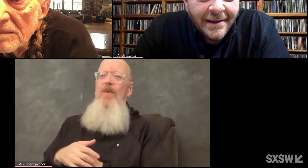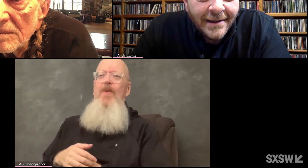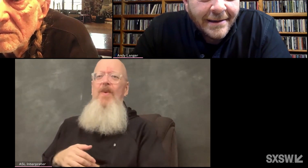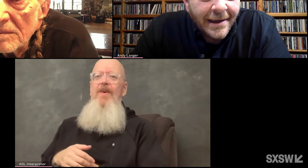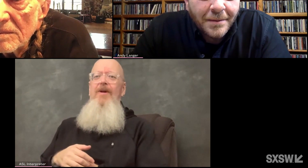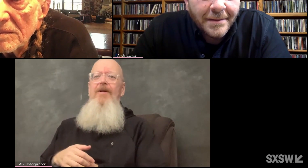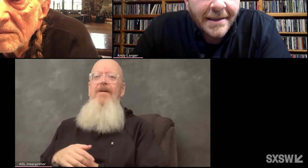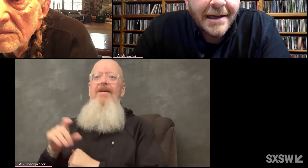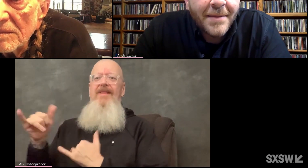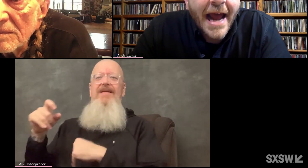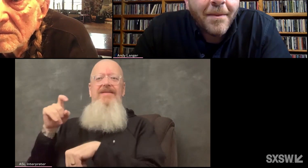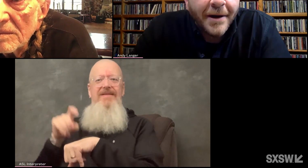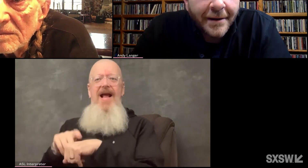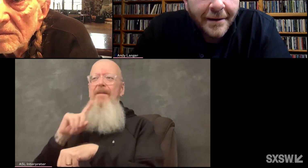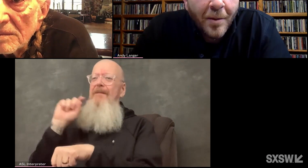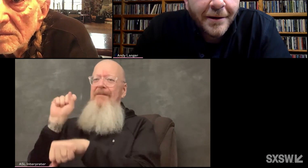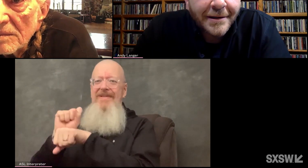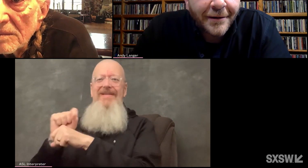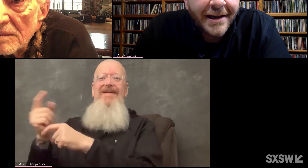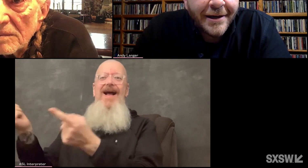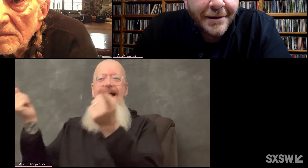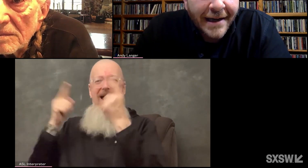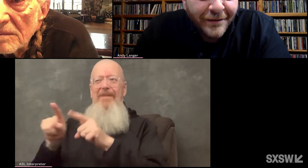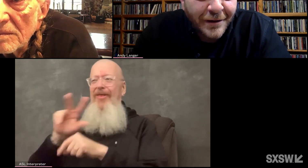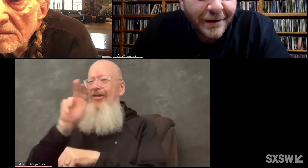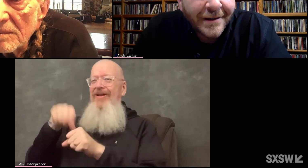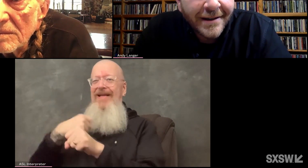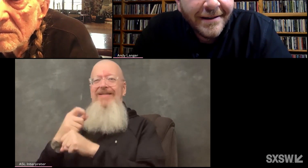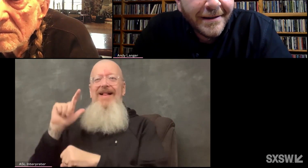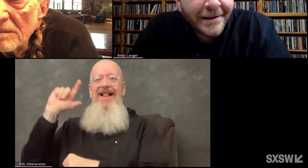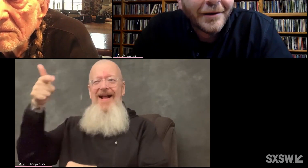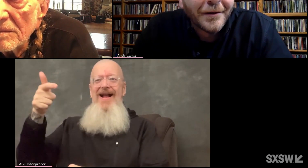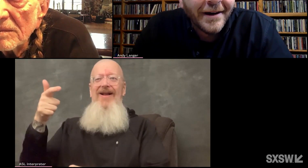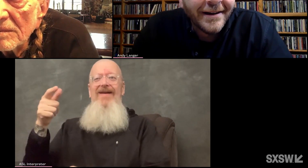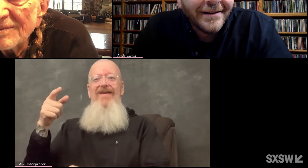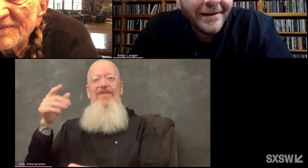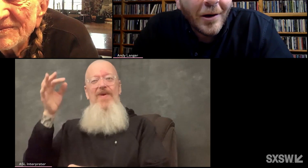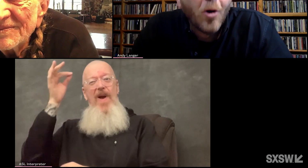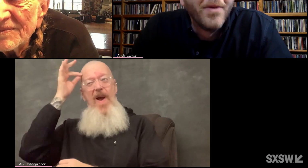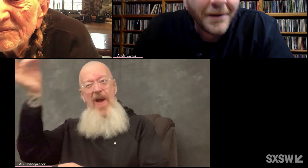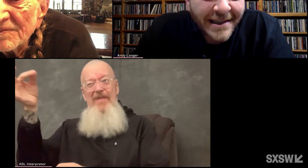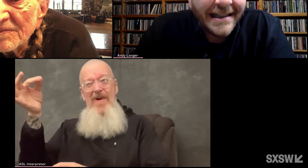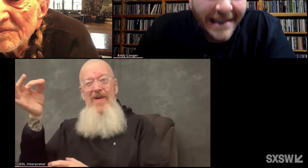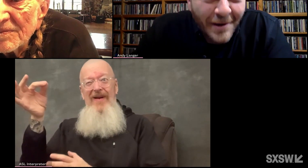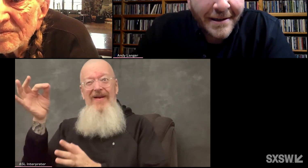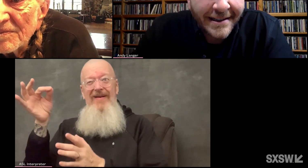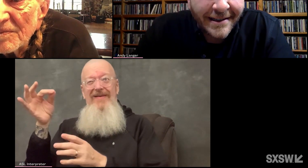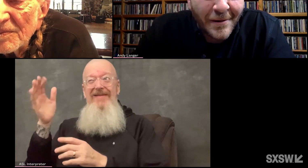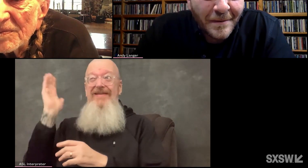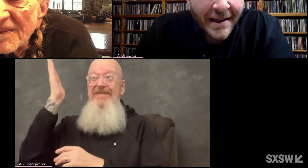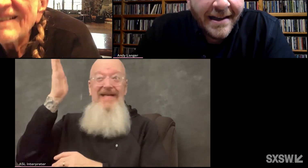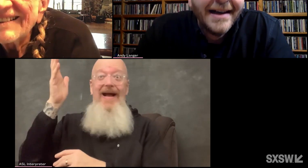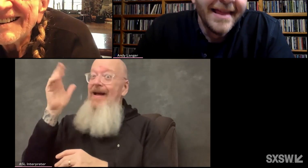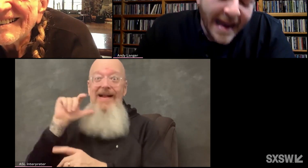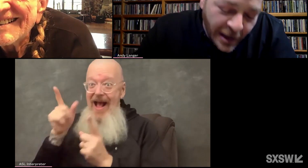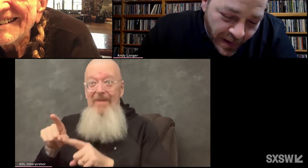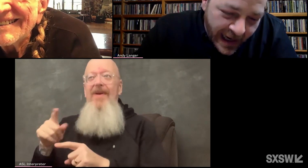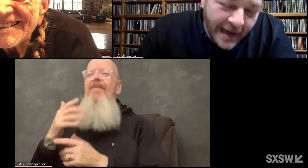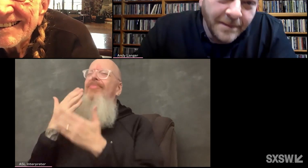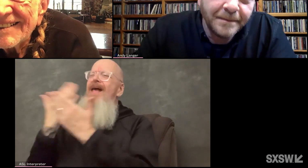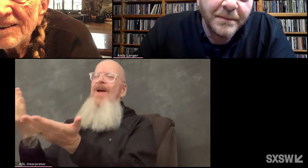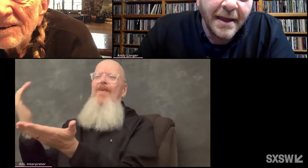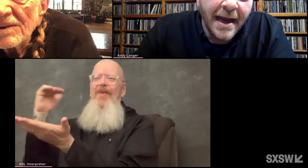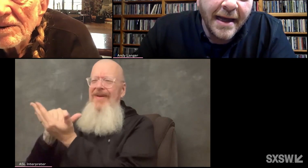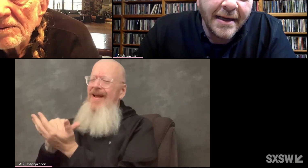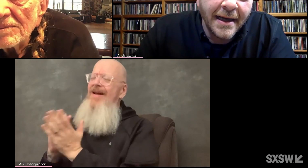you know, this time it happened, almost 30 years after your almost keynote. So, thank